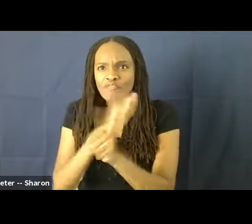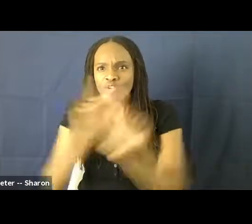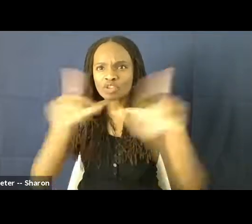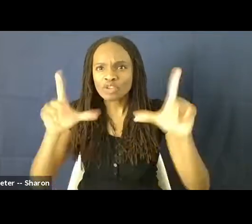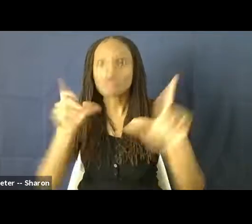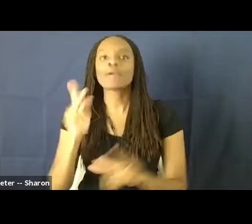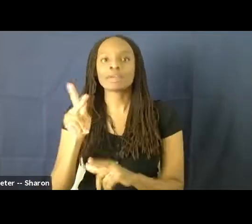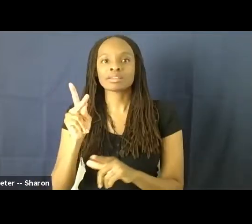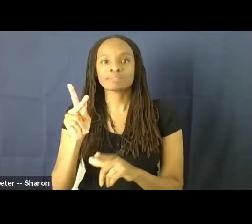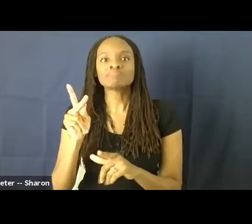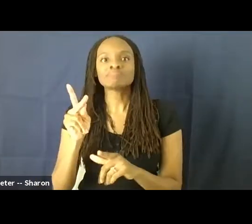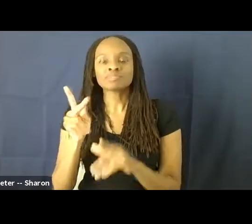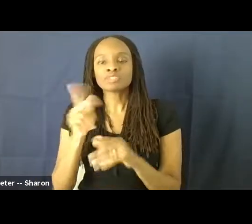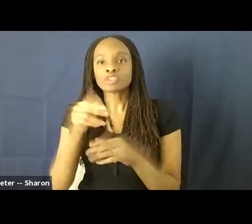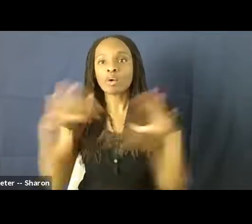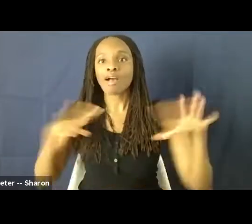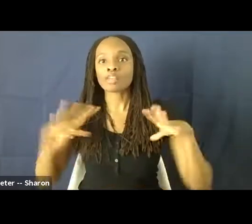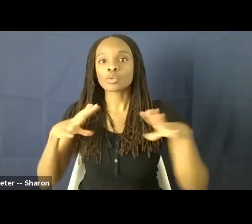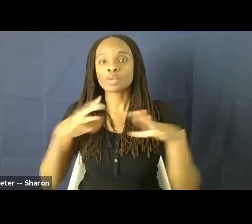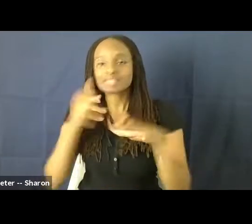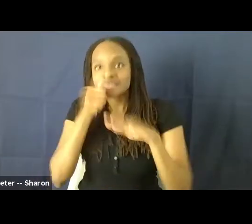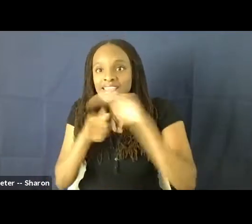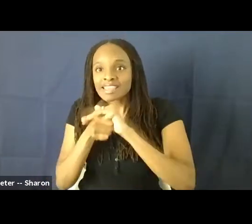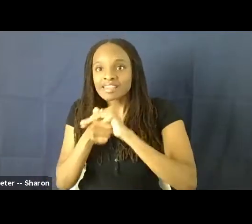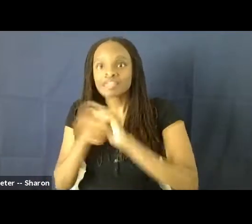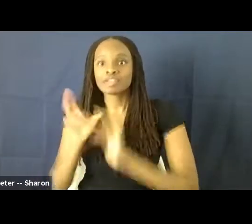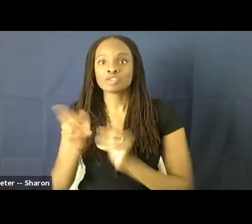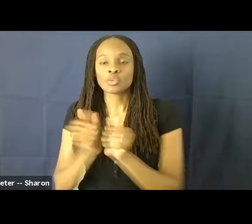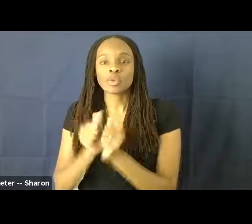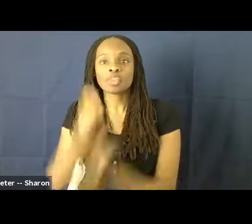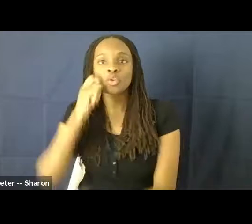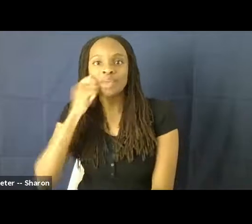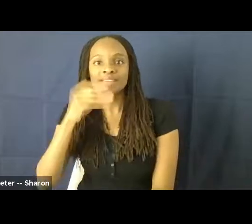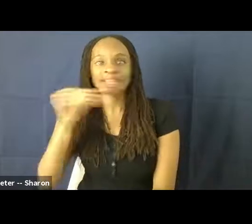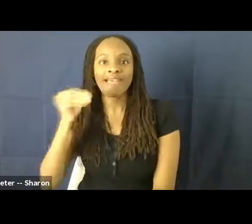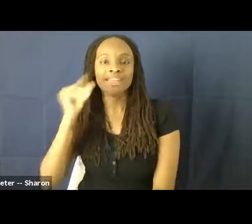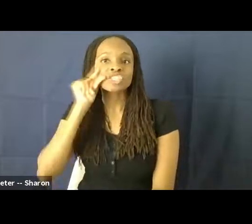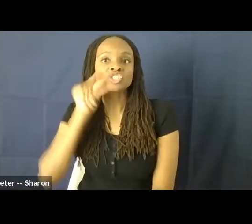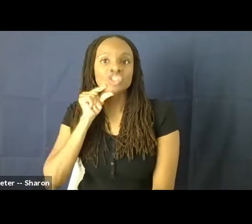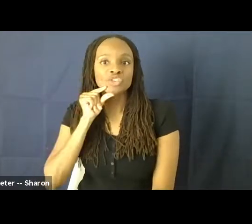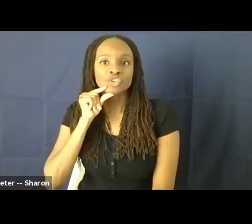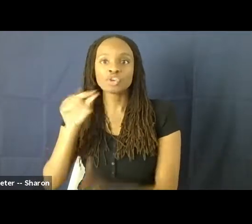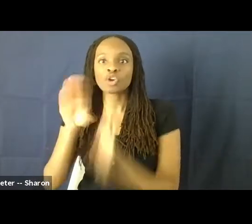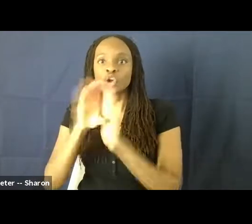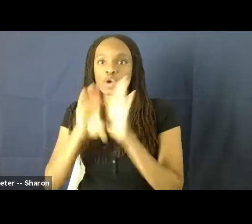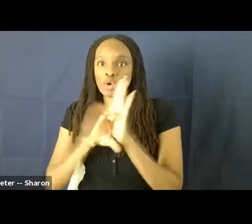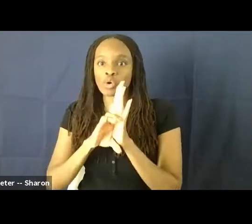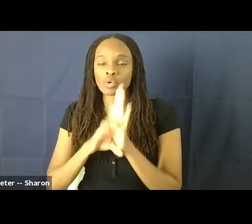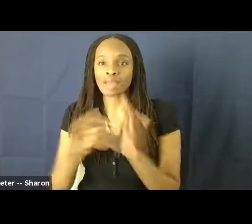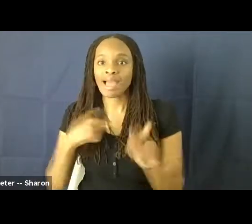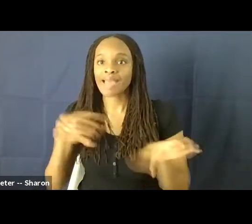lesson of Hollywood's hidden history of race and gender codes. This was research that I did for my dissertation